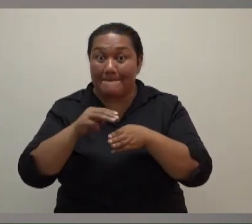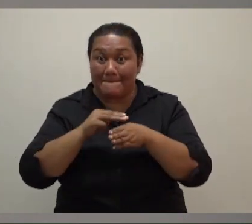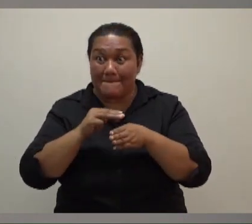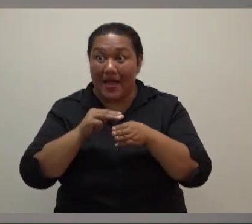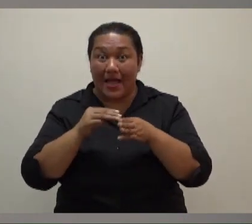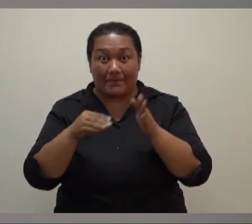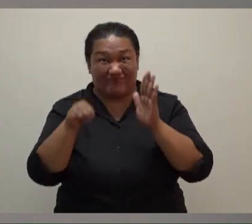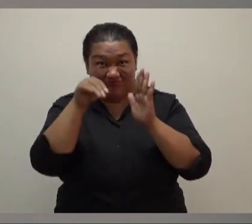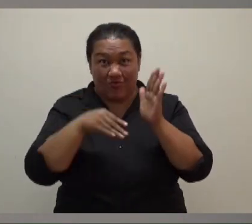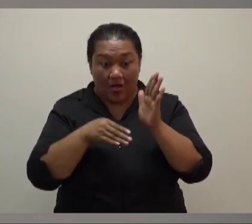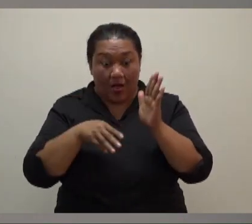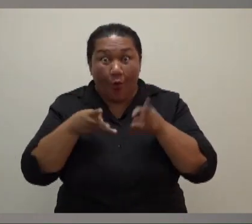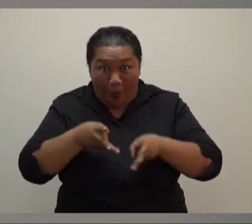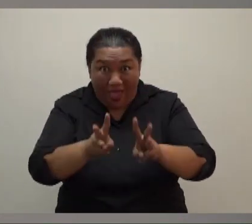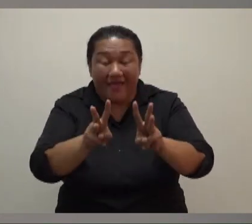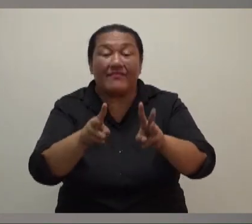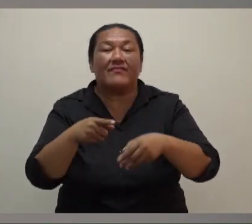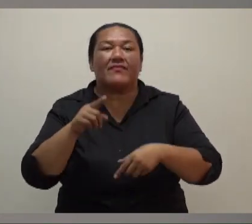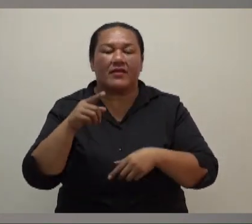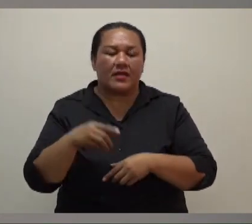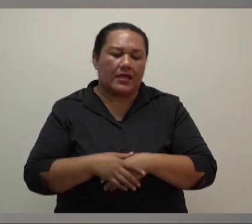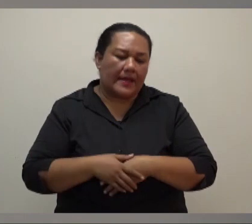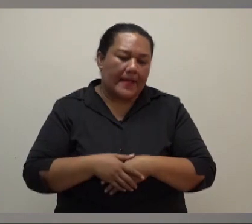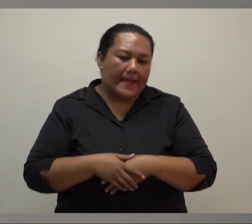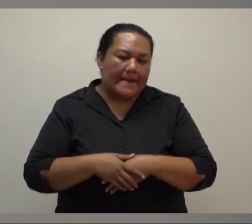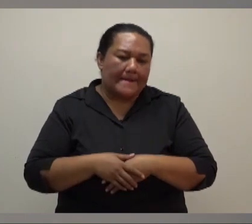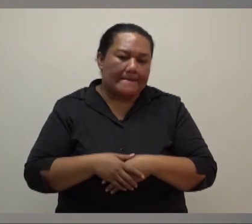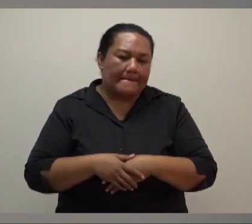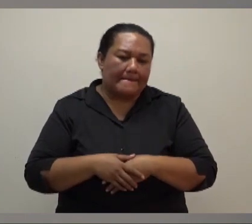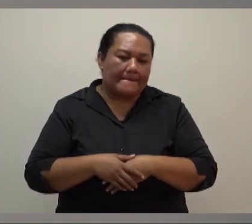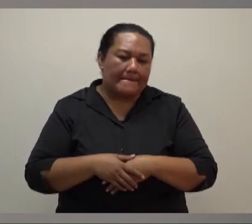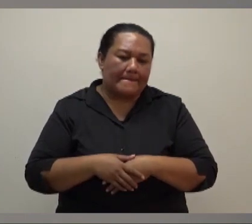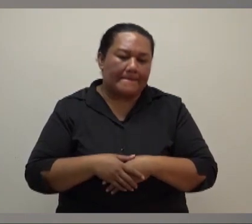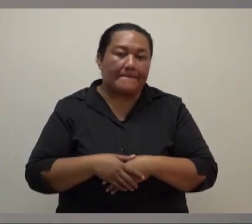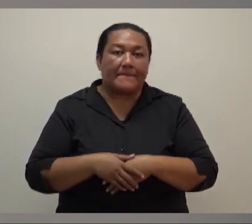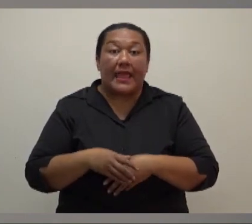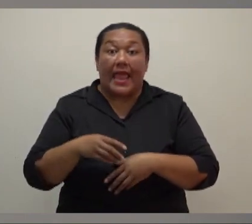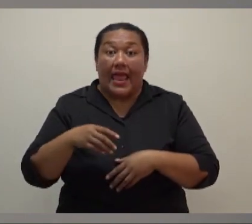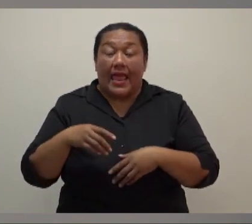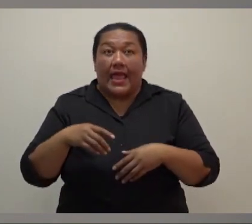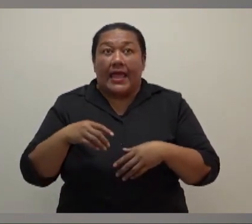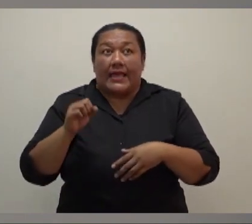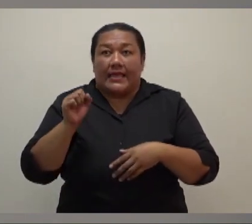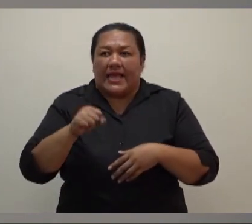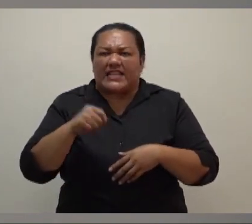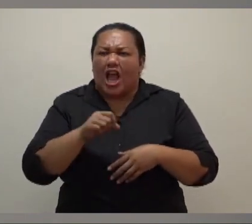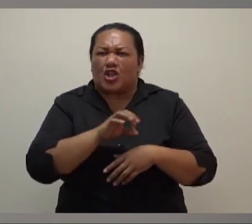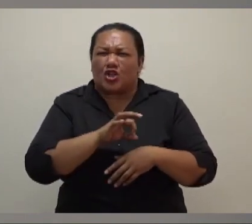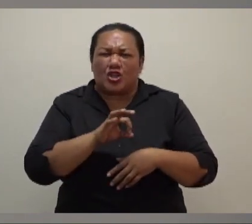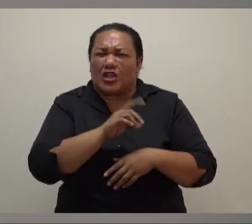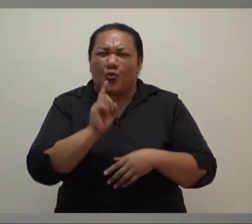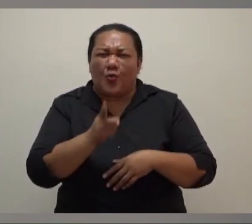I don't think there's necessarily any particular delay that would have caused any particular loss of life. But the